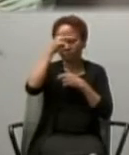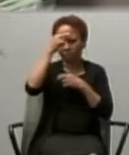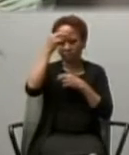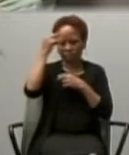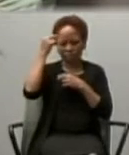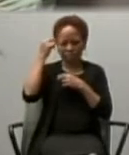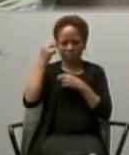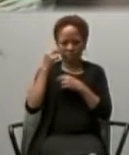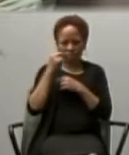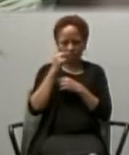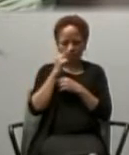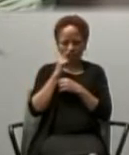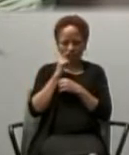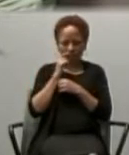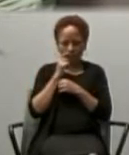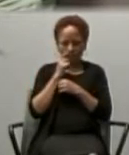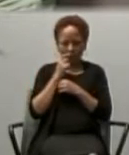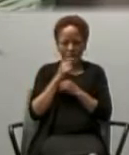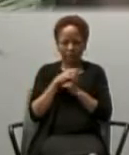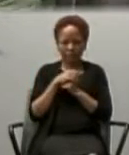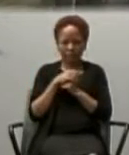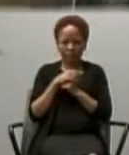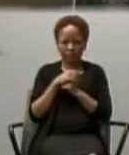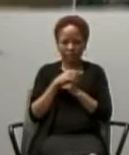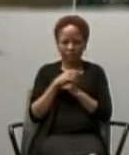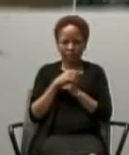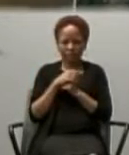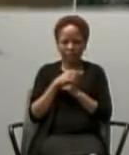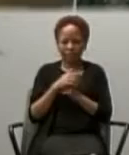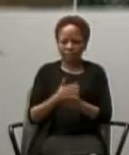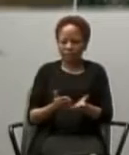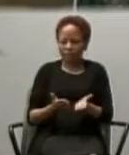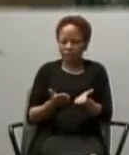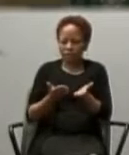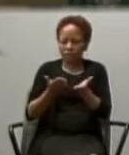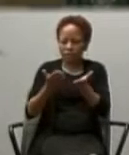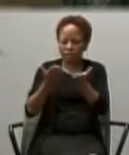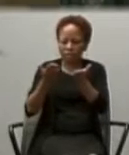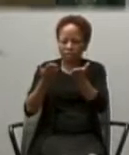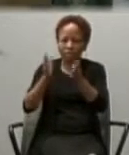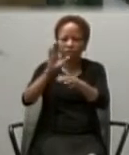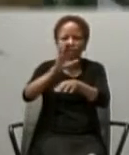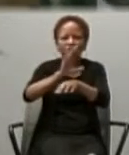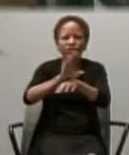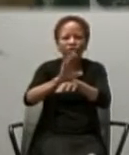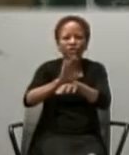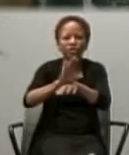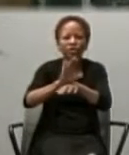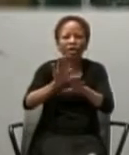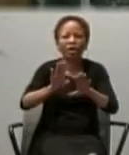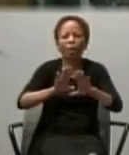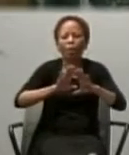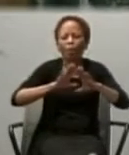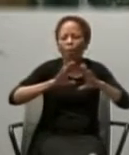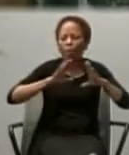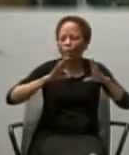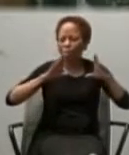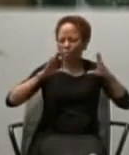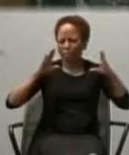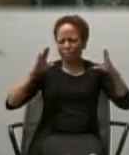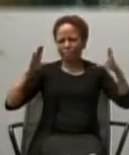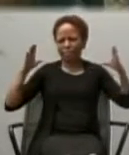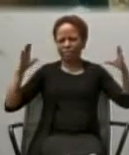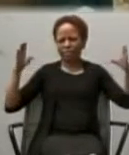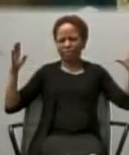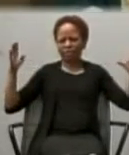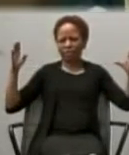to present, the church, as a door, that is open, to